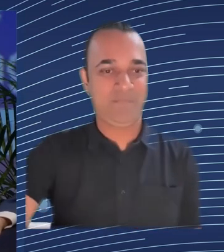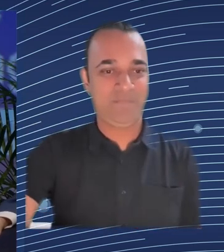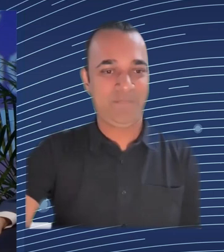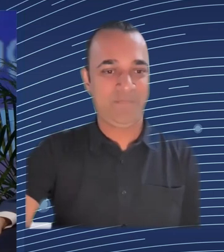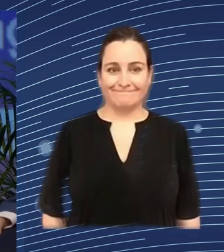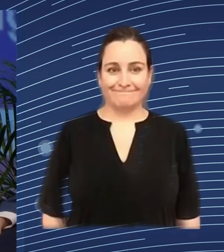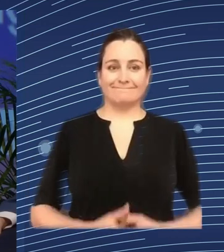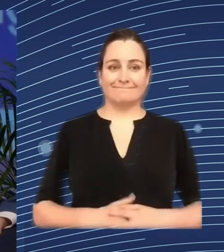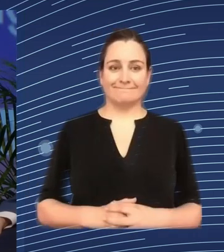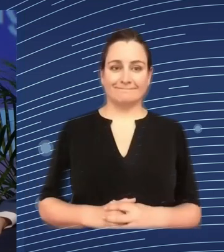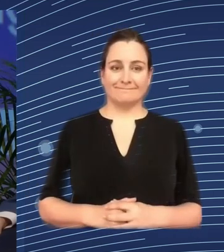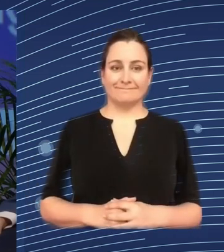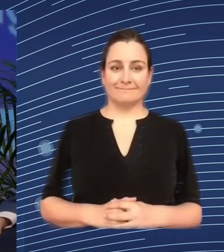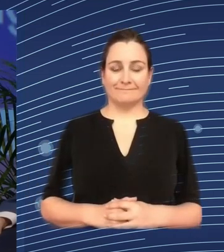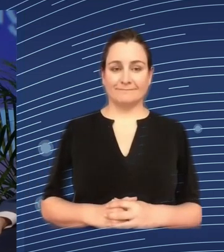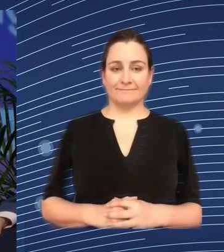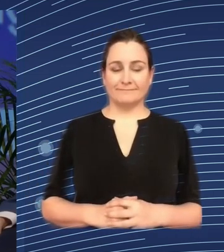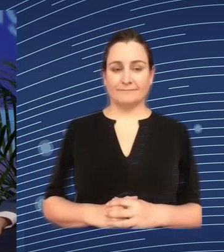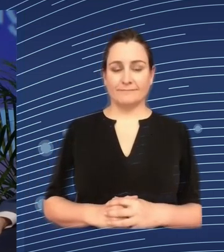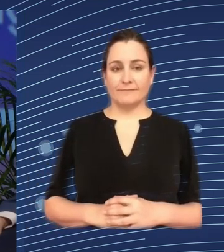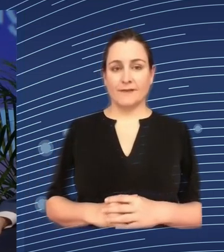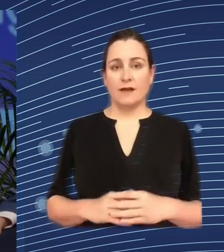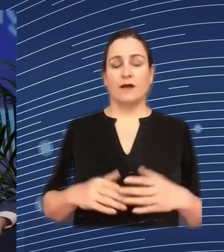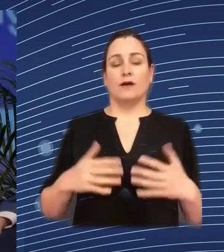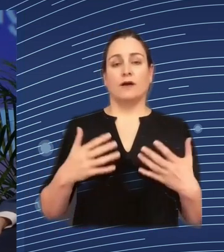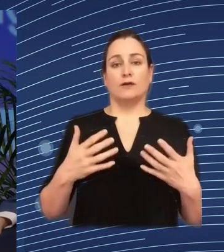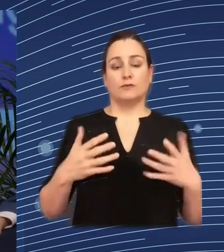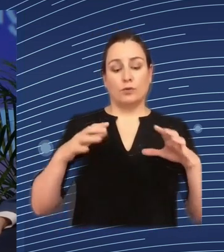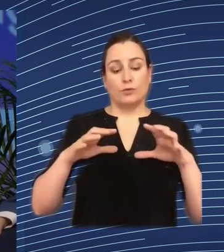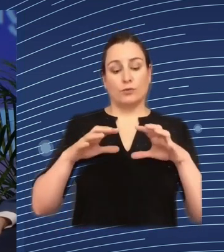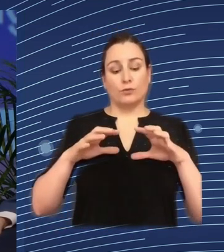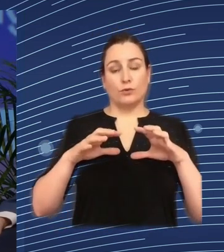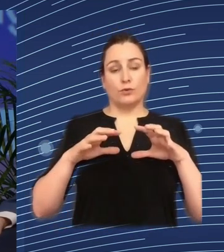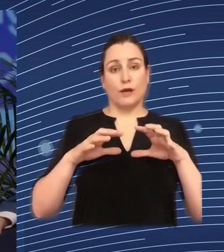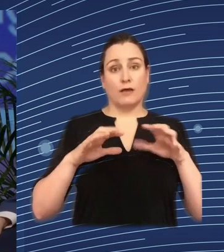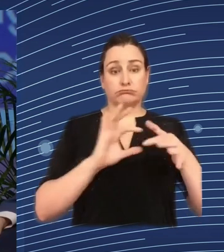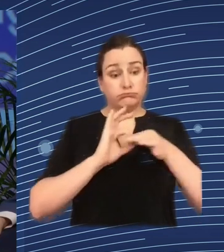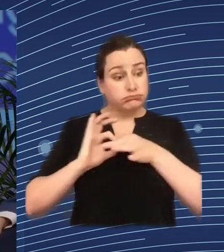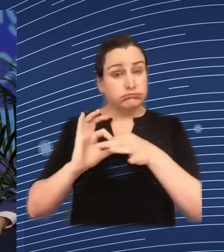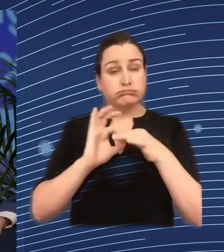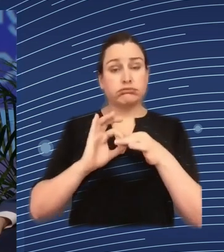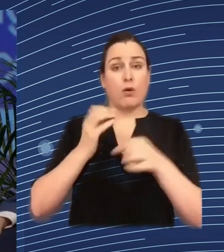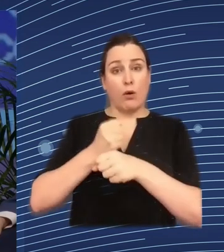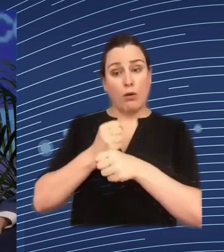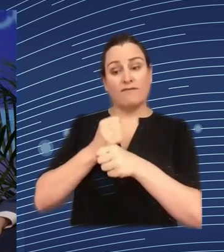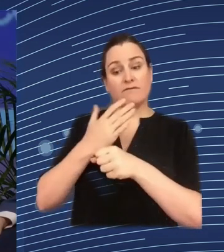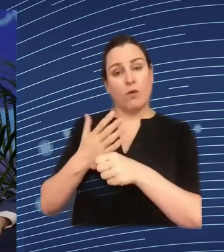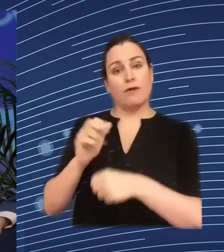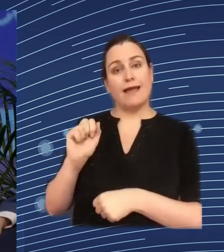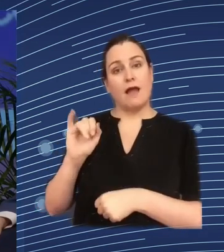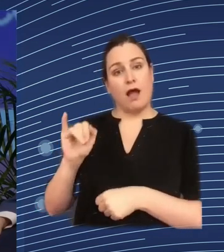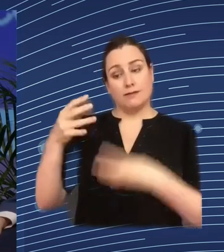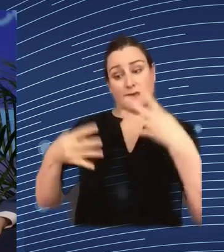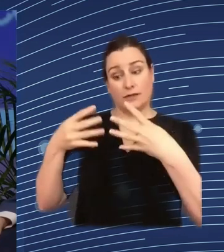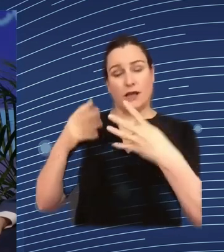having the assistance of a collective uh so it it's it's extremely important um but i'll stop there but